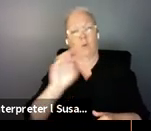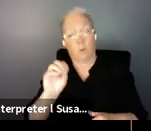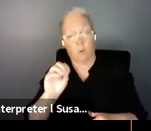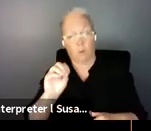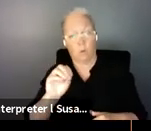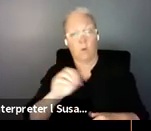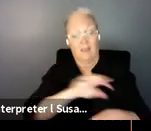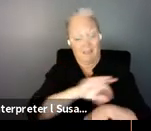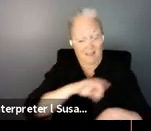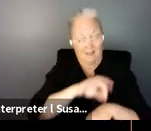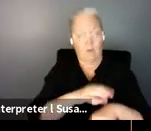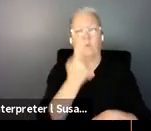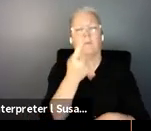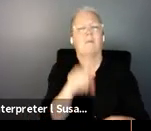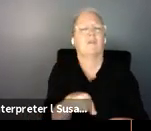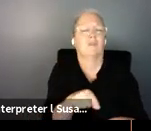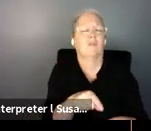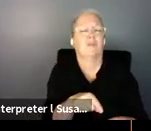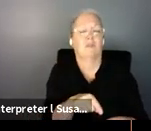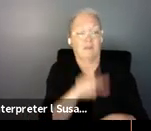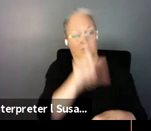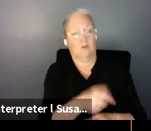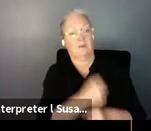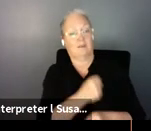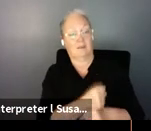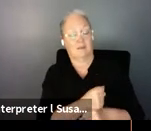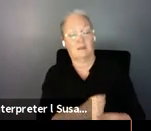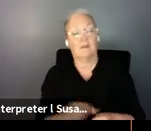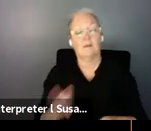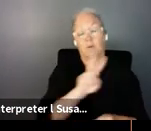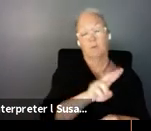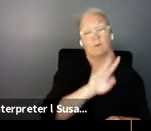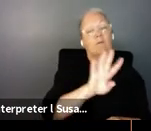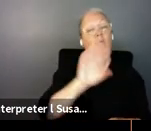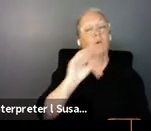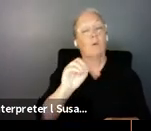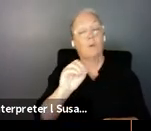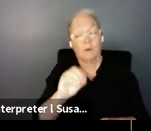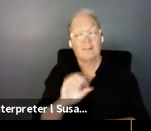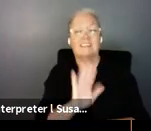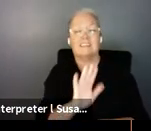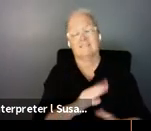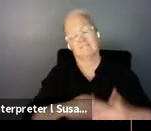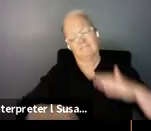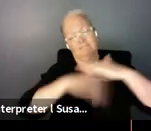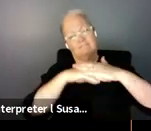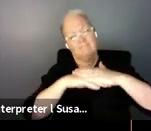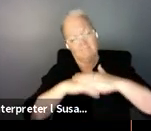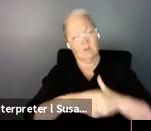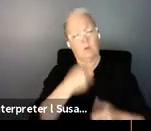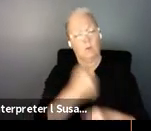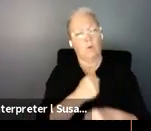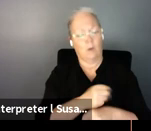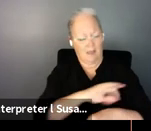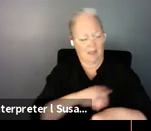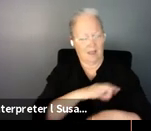the number the number 240 hours comes from the the maximum number of working hours per day in a